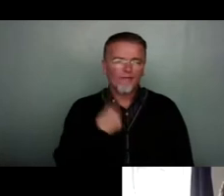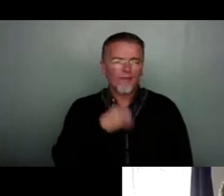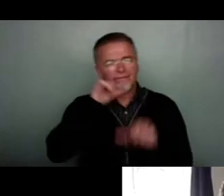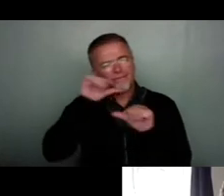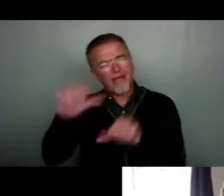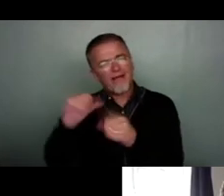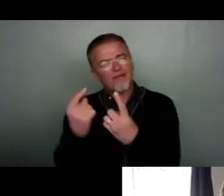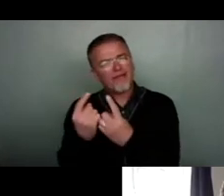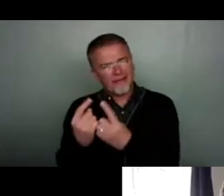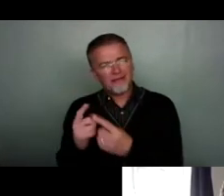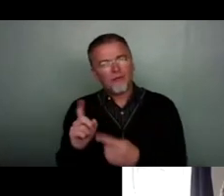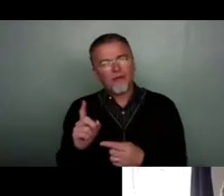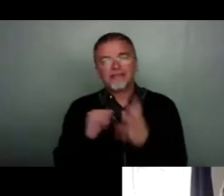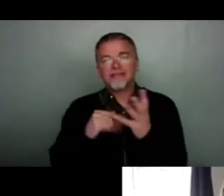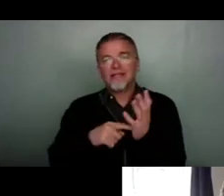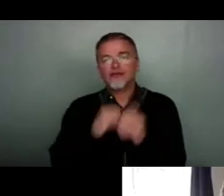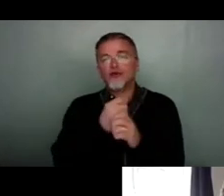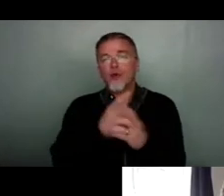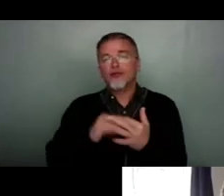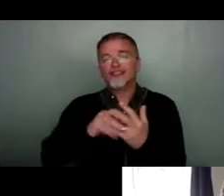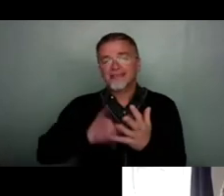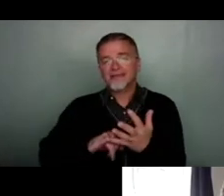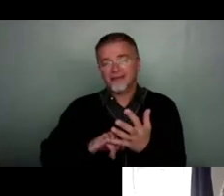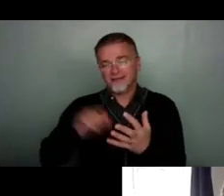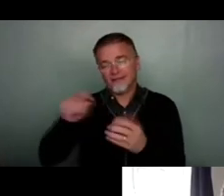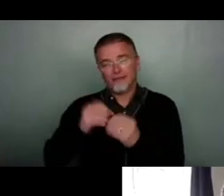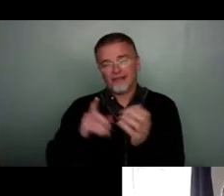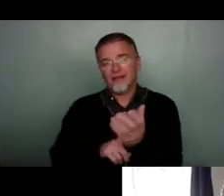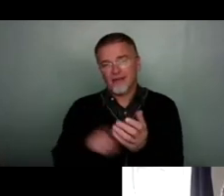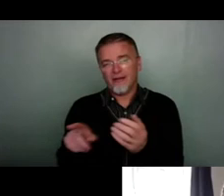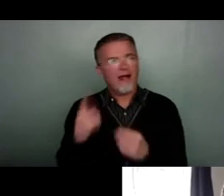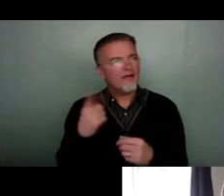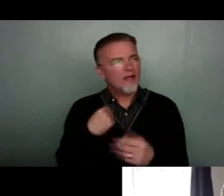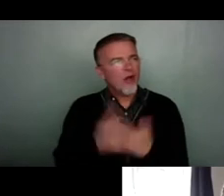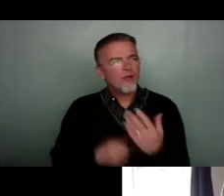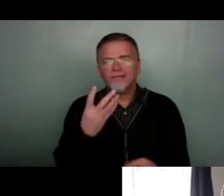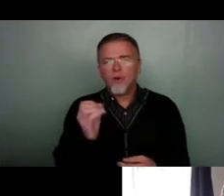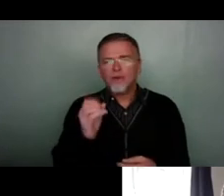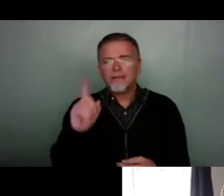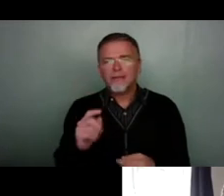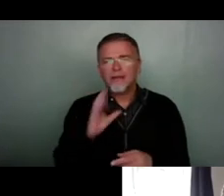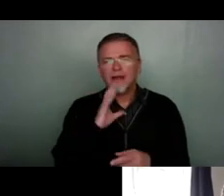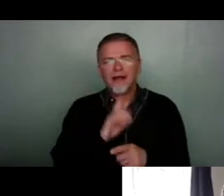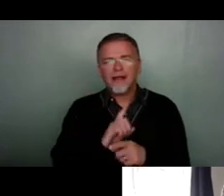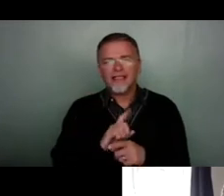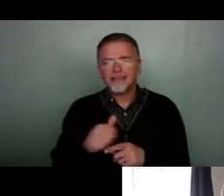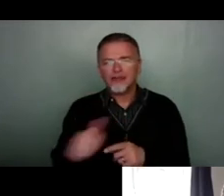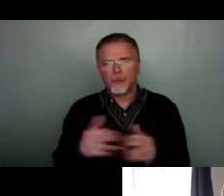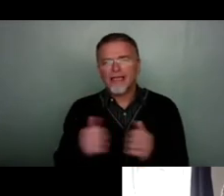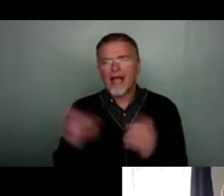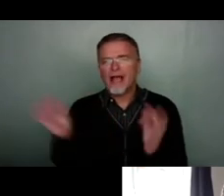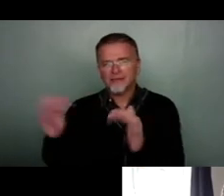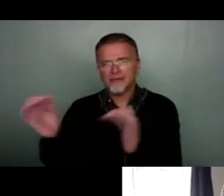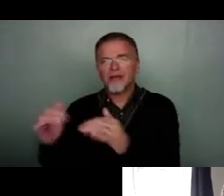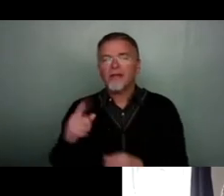was St. George's Bristol, which not, I think only about 40 people each weekend, but there was, they have a